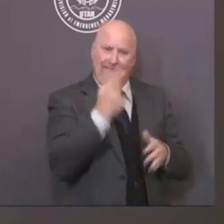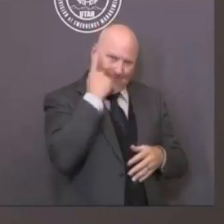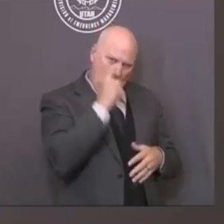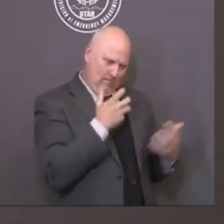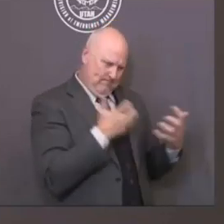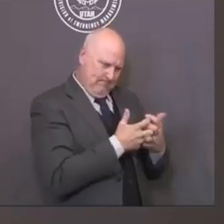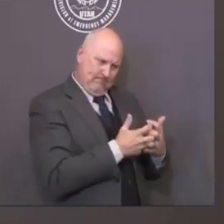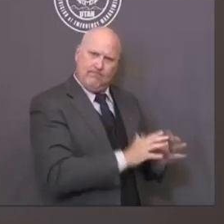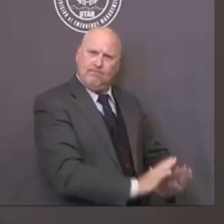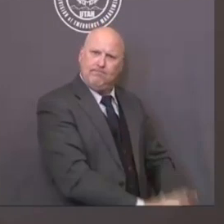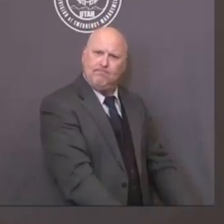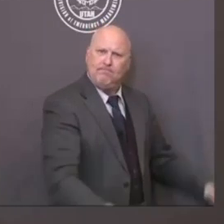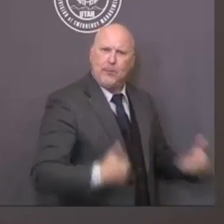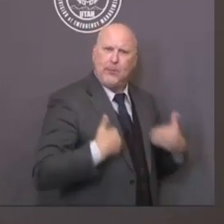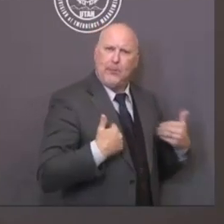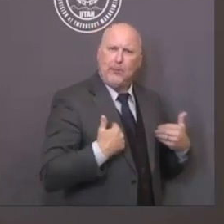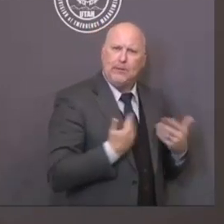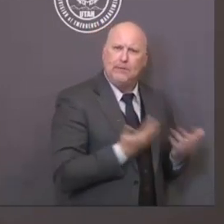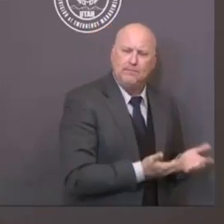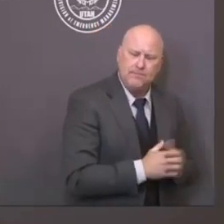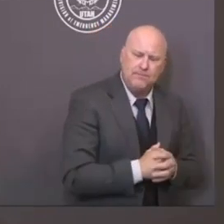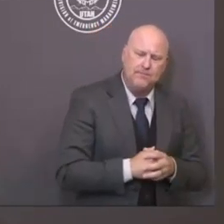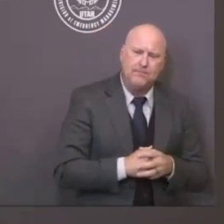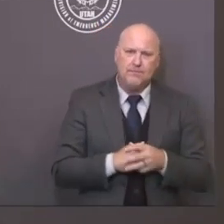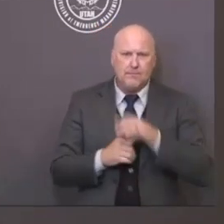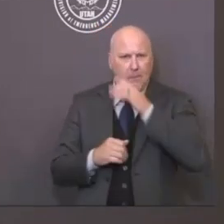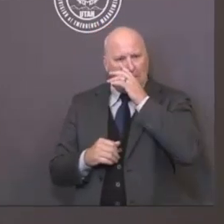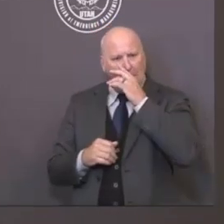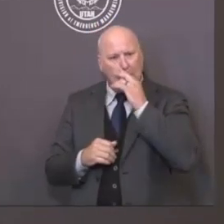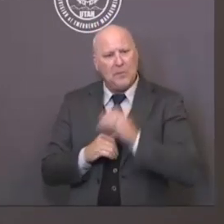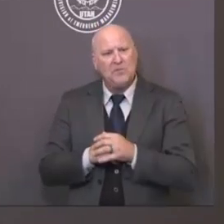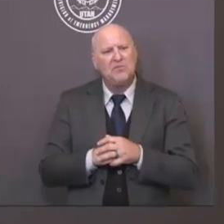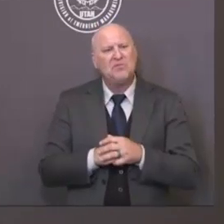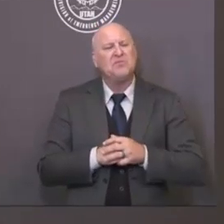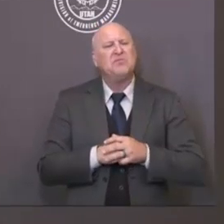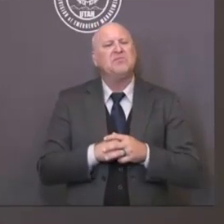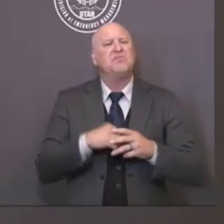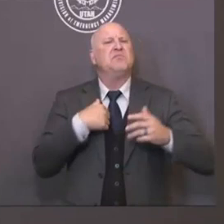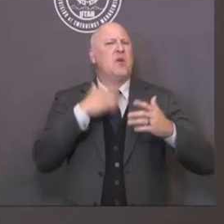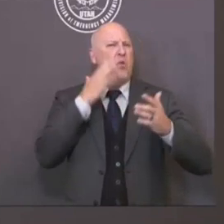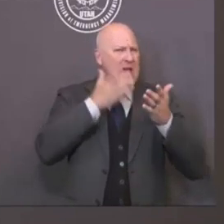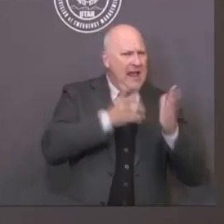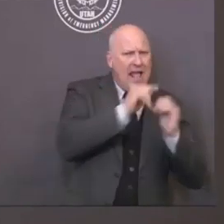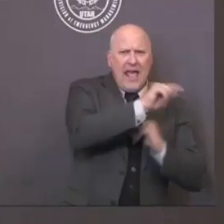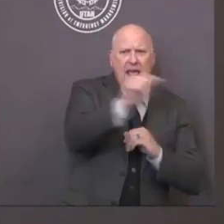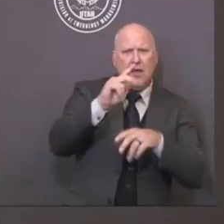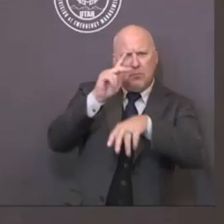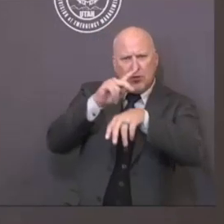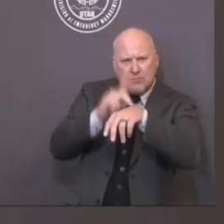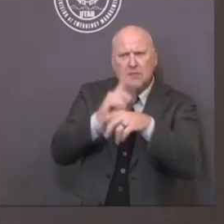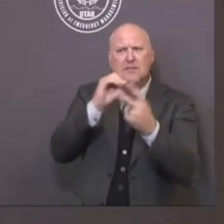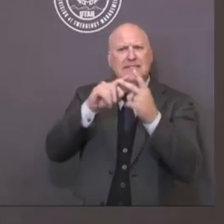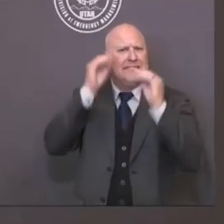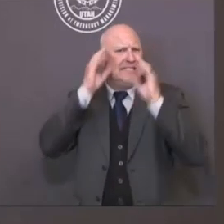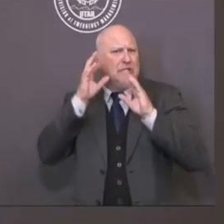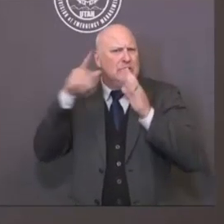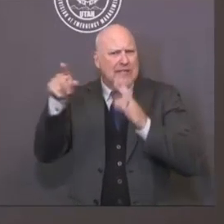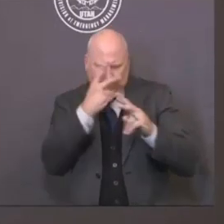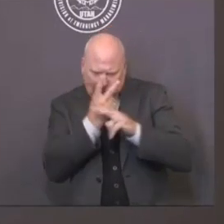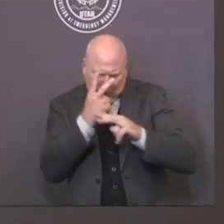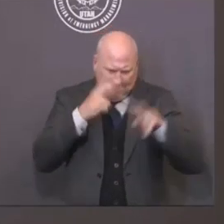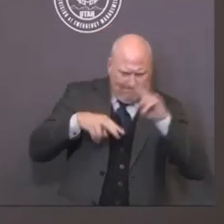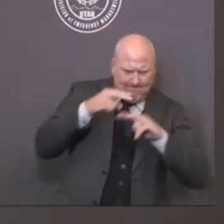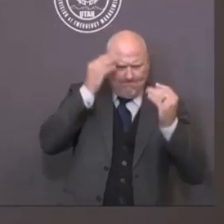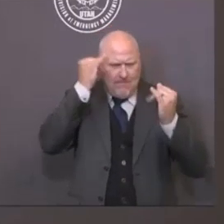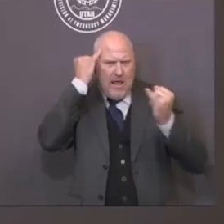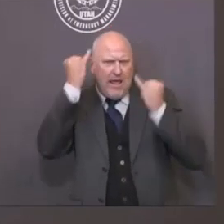need to the school boards, the principals, and follow their recommendations to make sure that we use common sense application of this